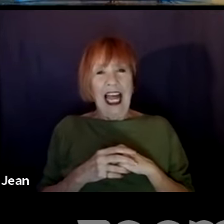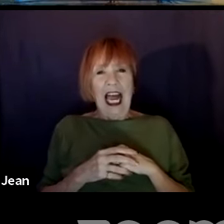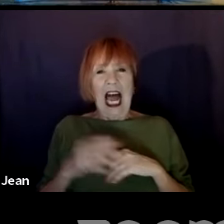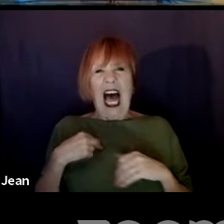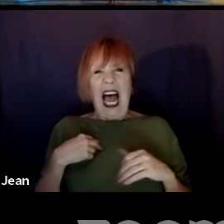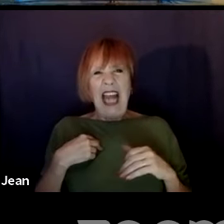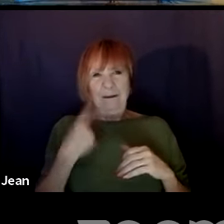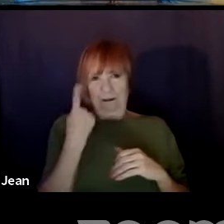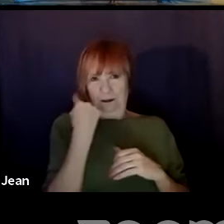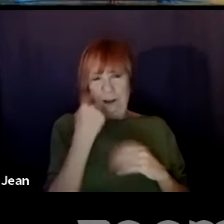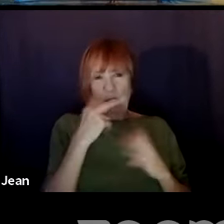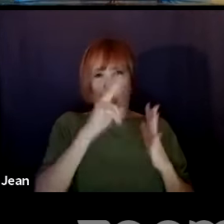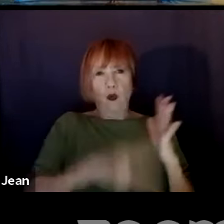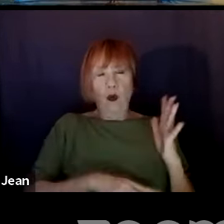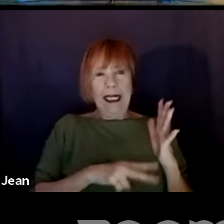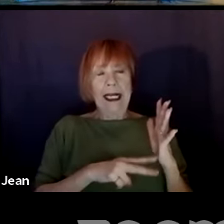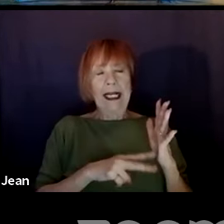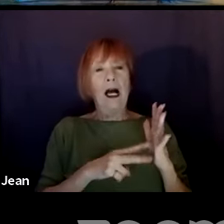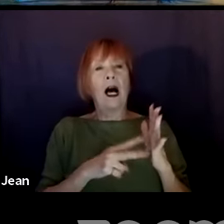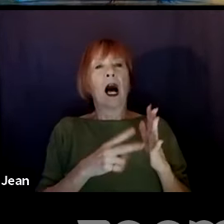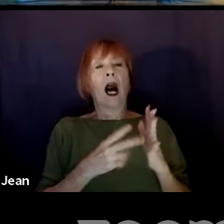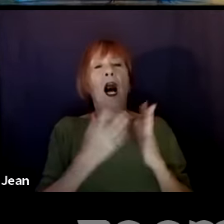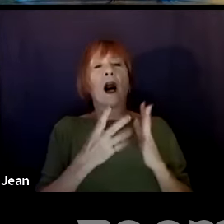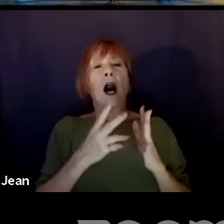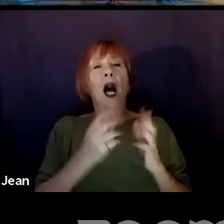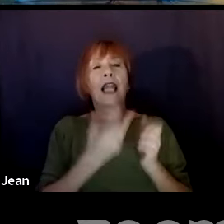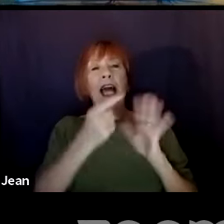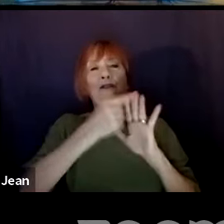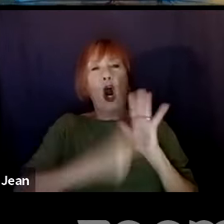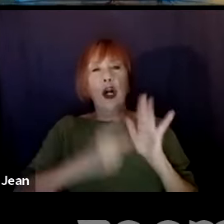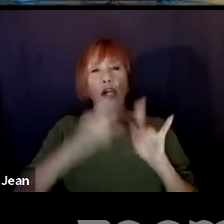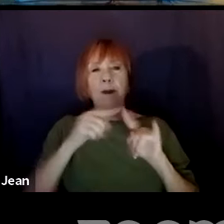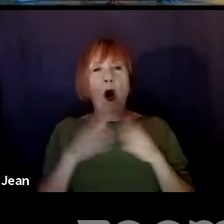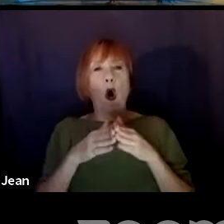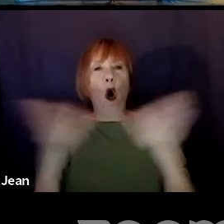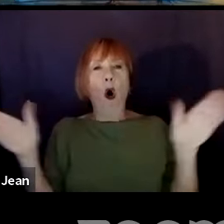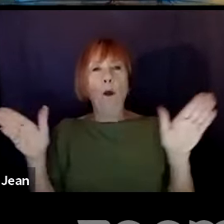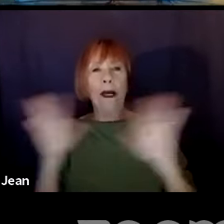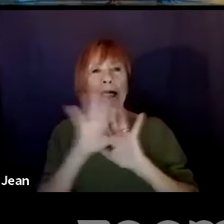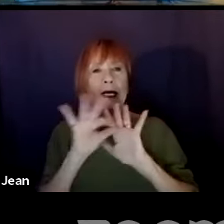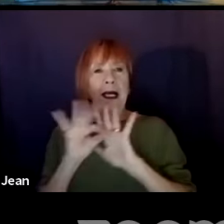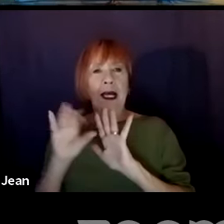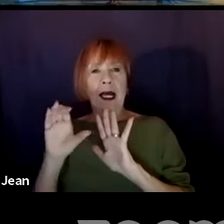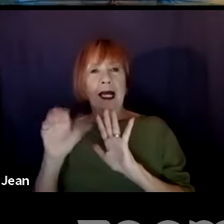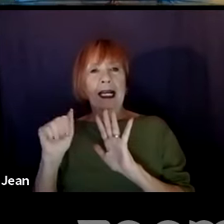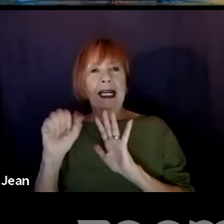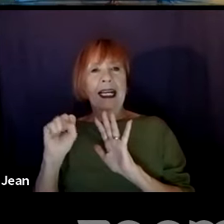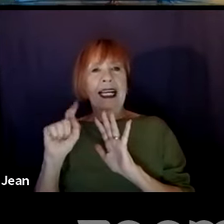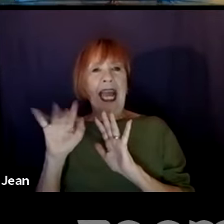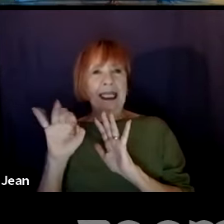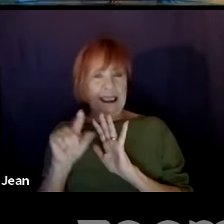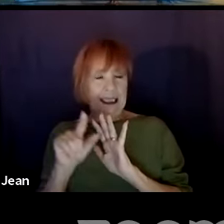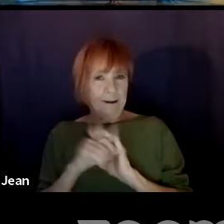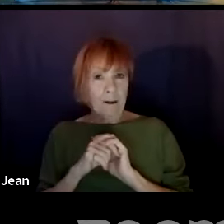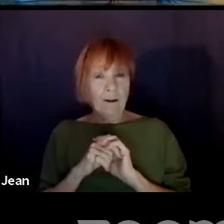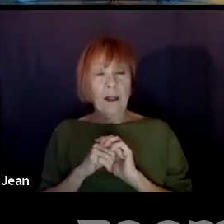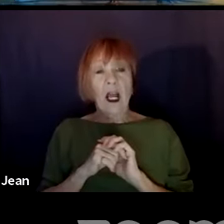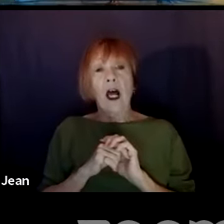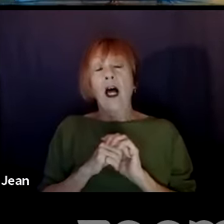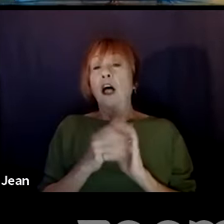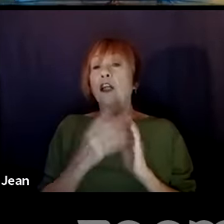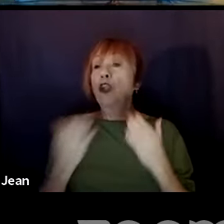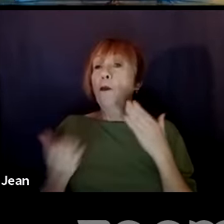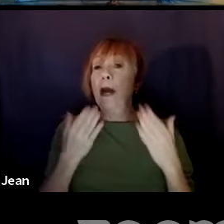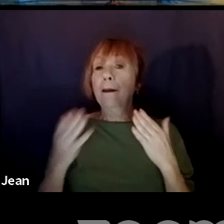of articles on open casting and, uh, just trying to say like, Hey, this is maybe you use sort of a, an